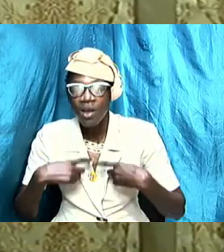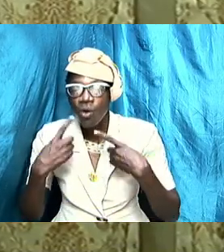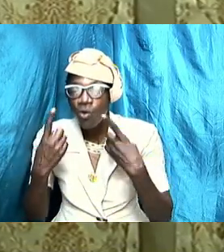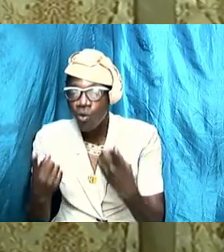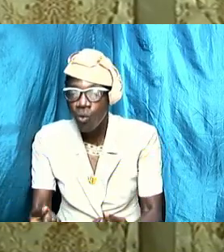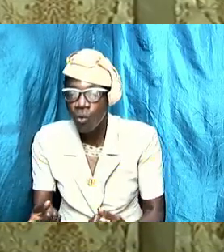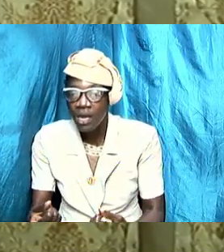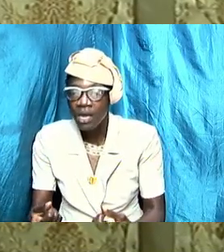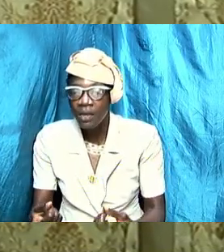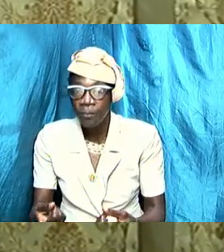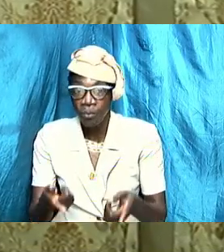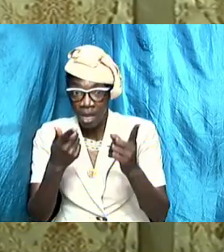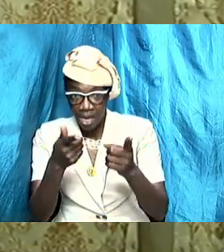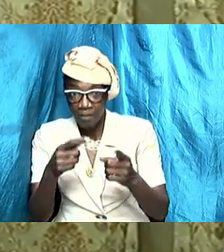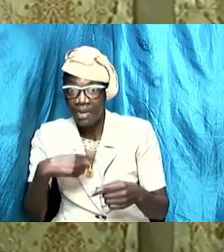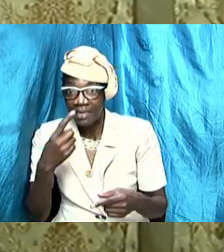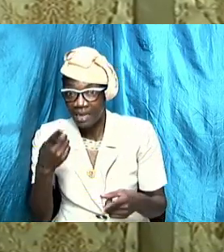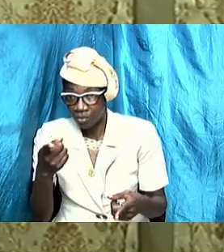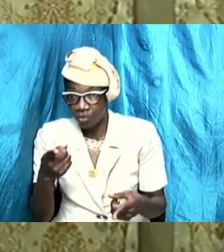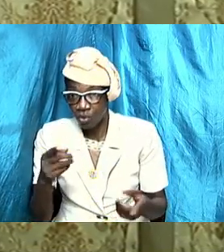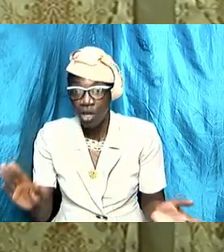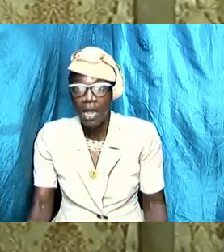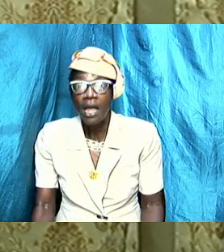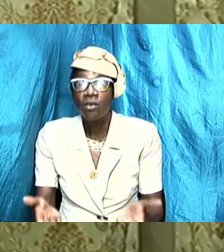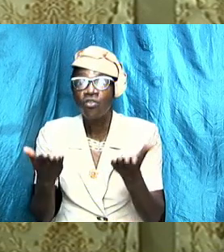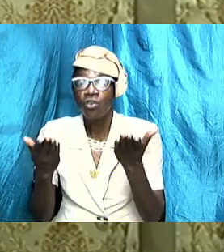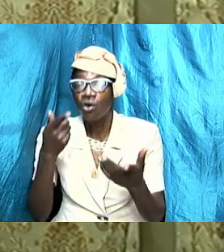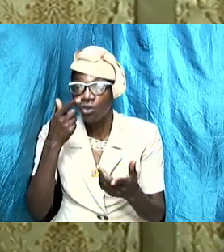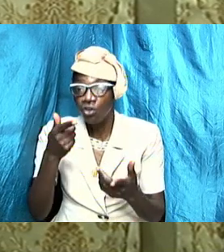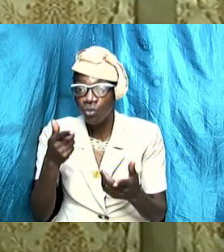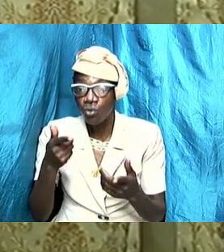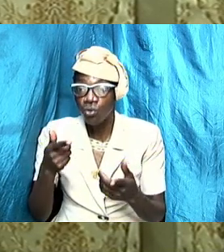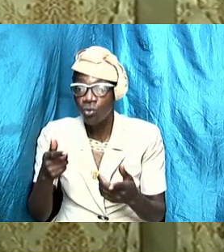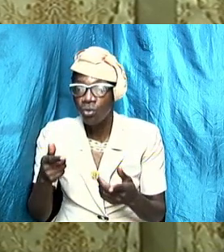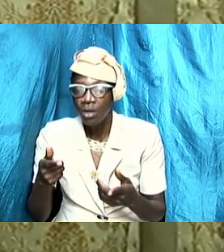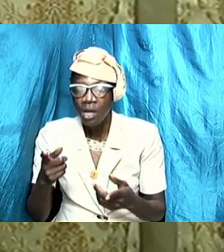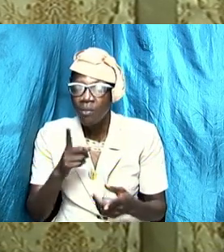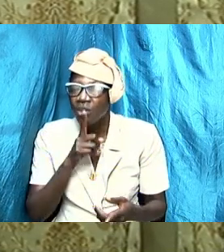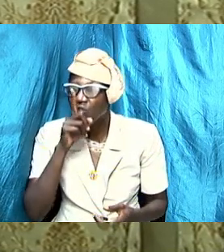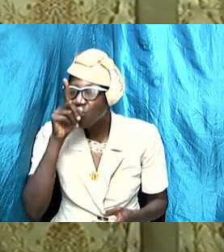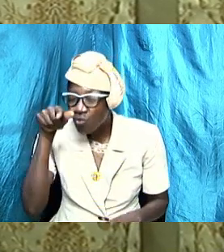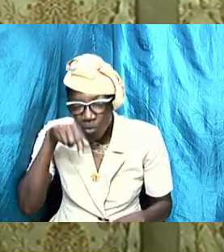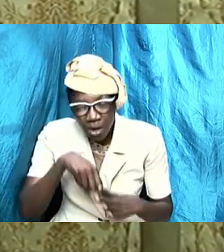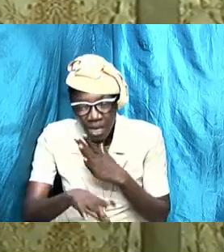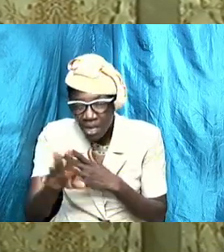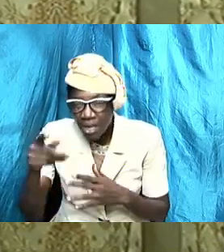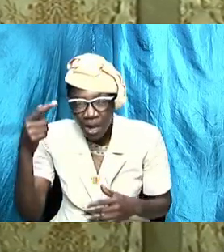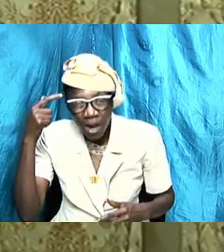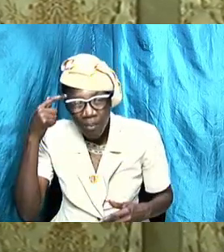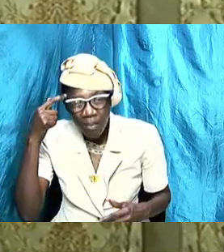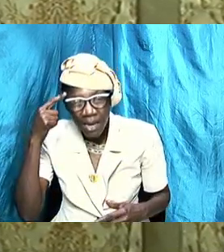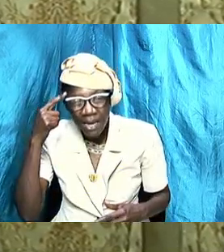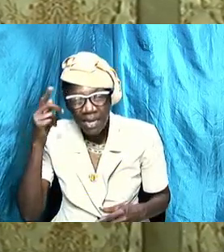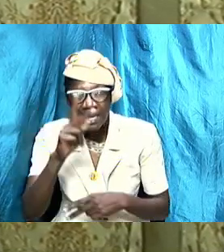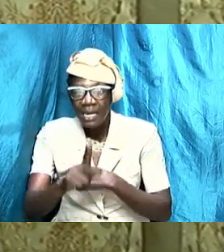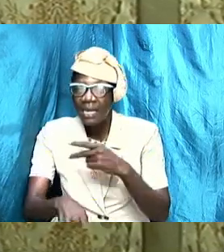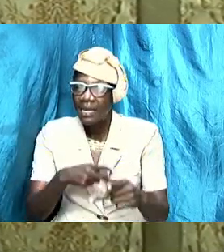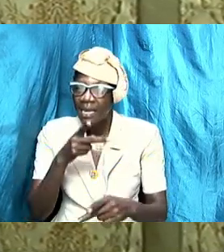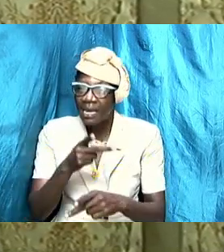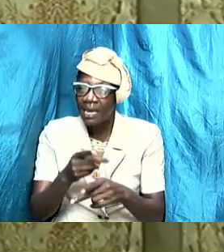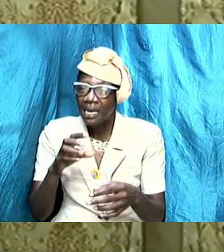would charge us and exhort us determine in our minds the kind